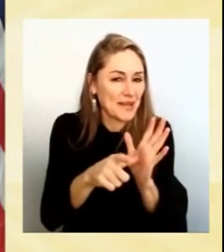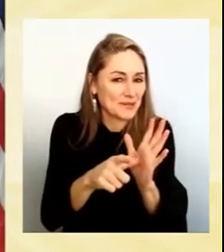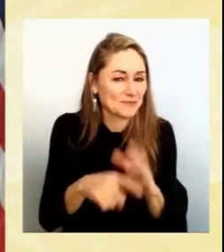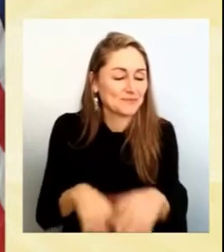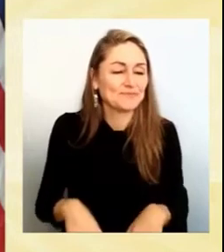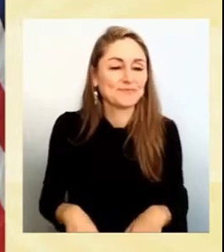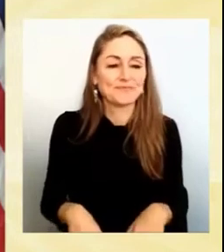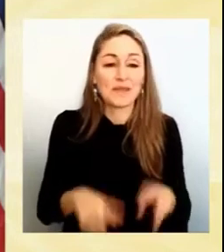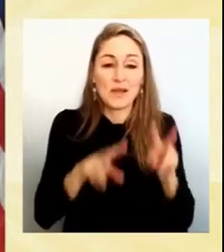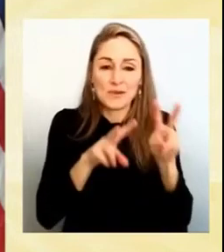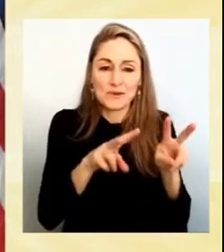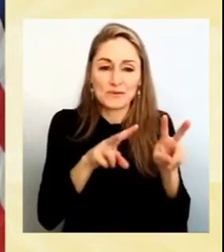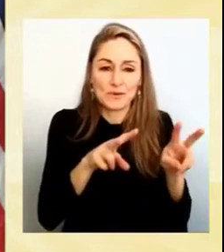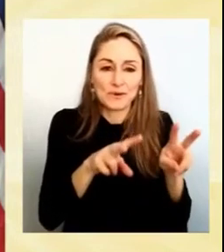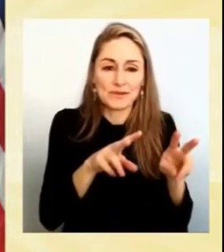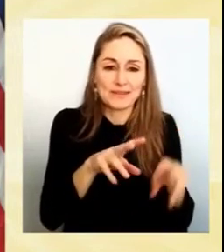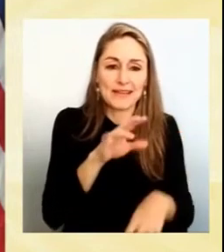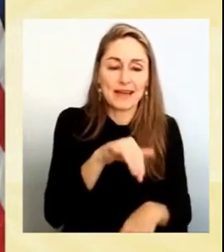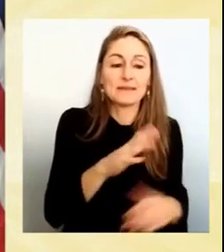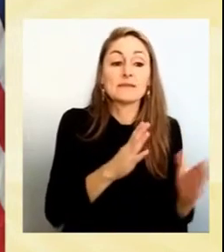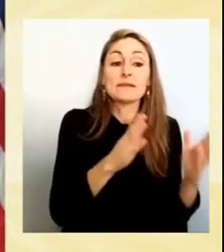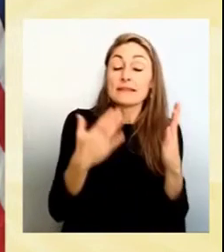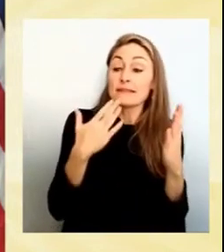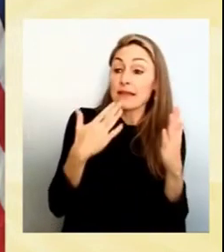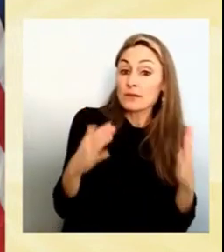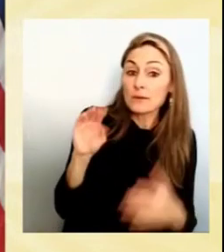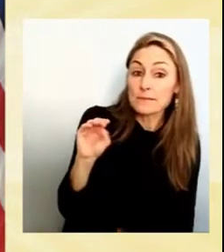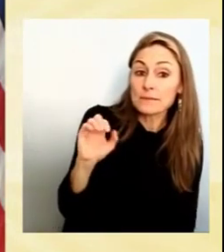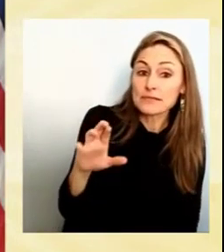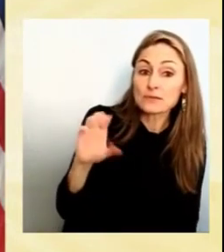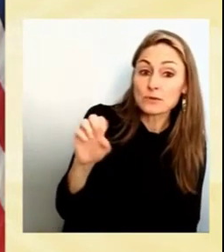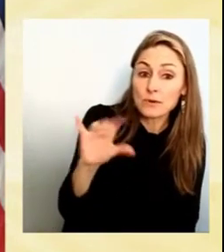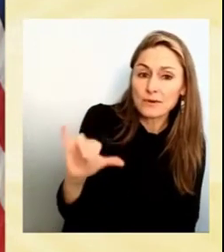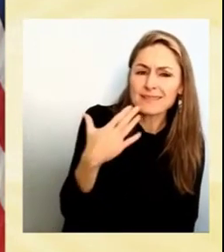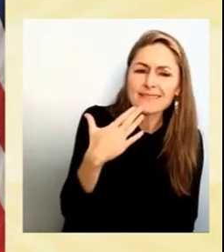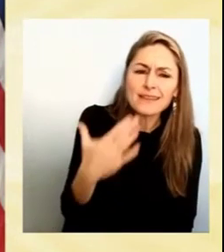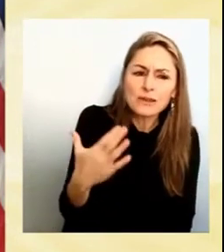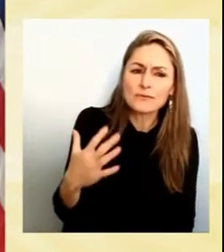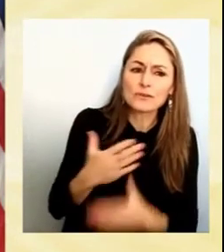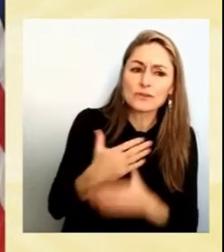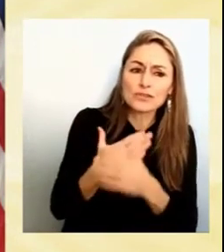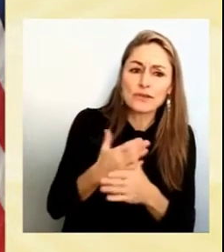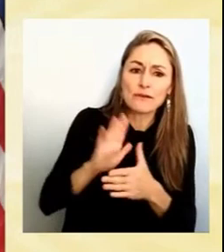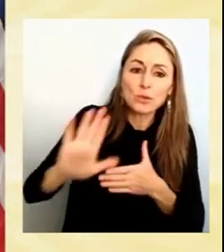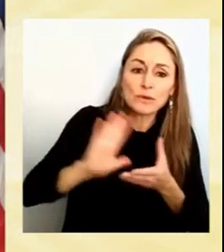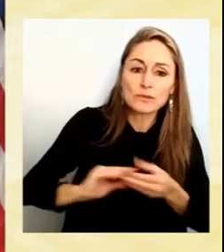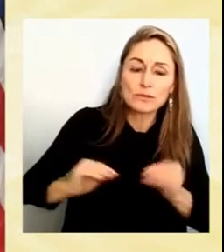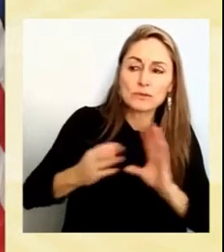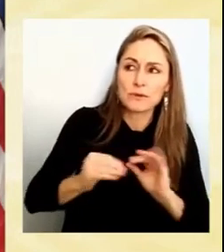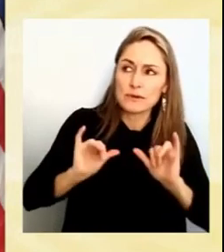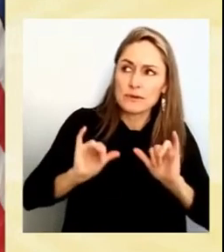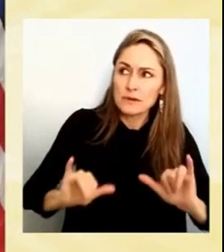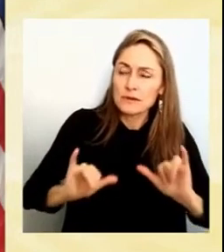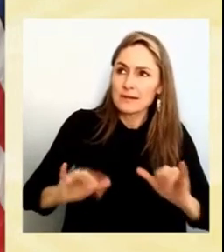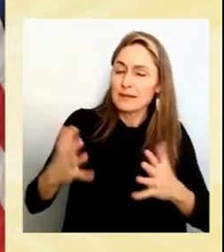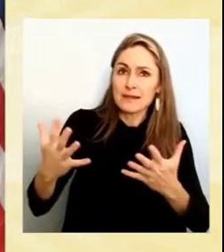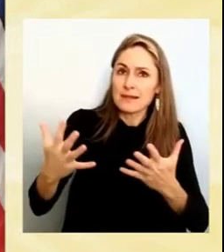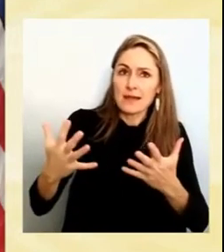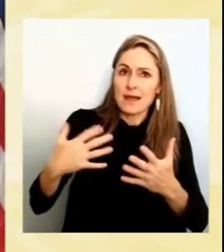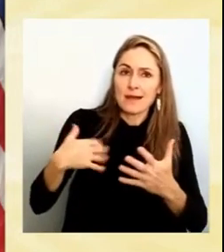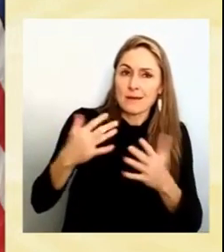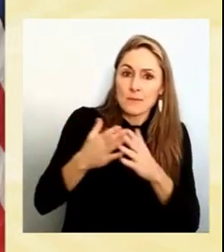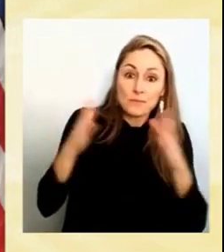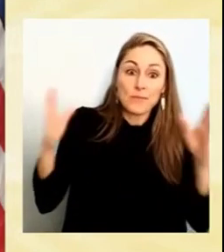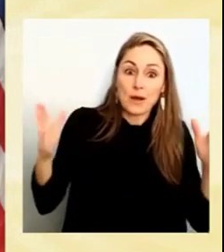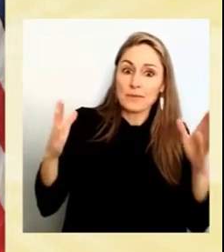you, Mr. Courtney, for sharing your story, for reminding us how that trajectory of public service can evolve to